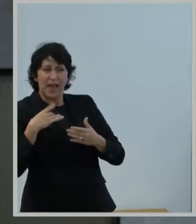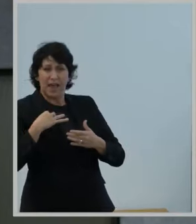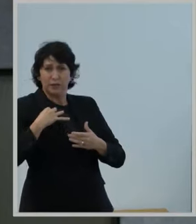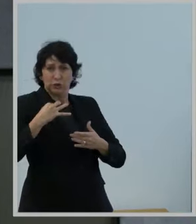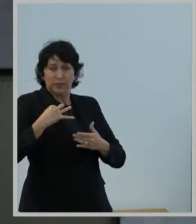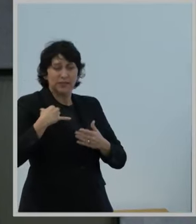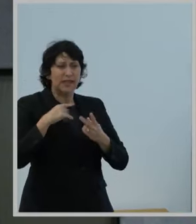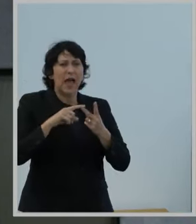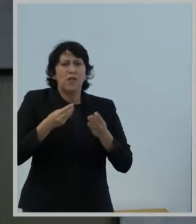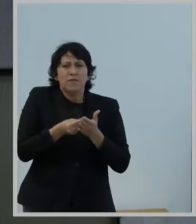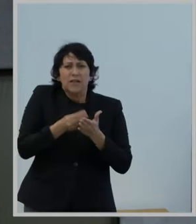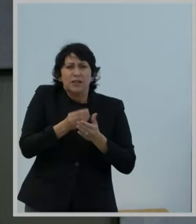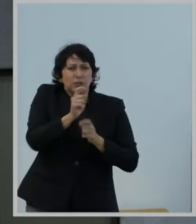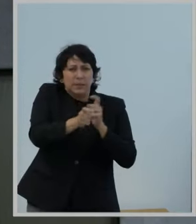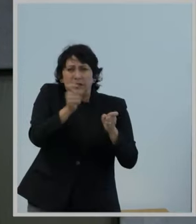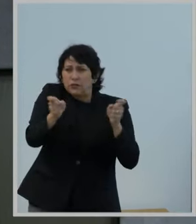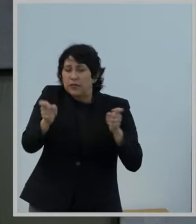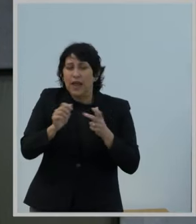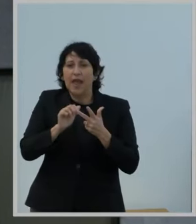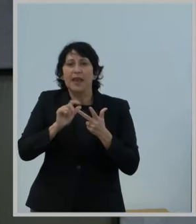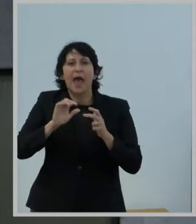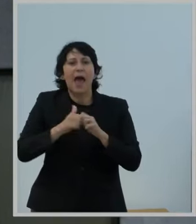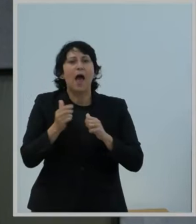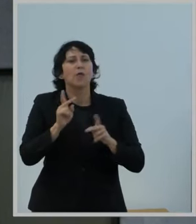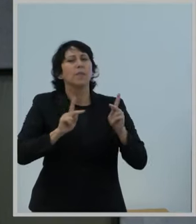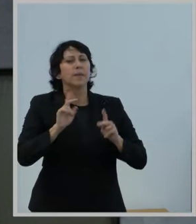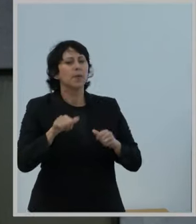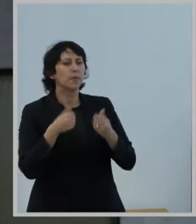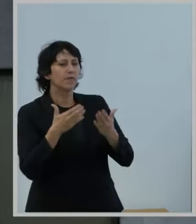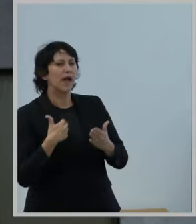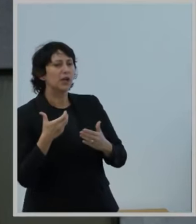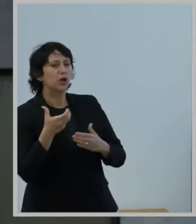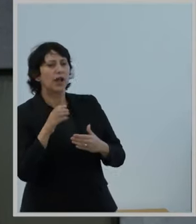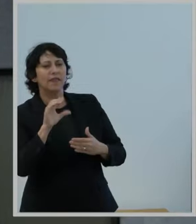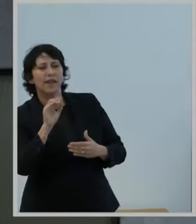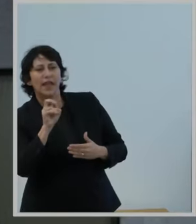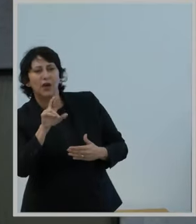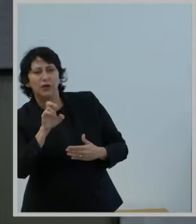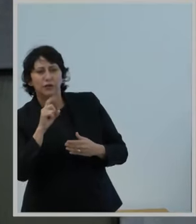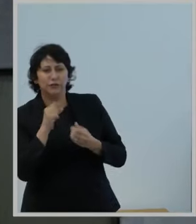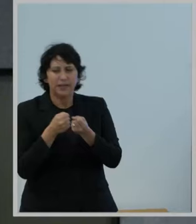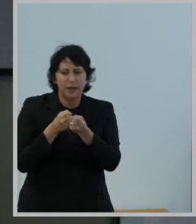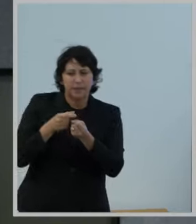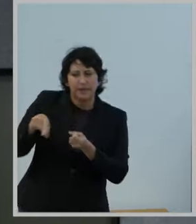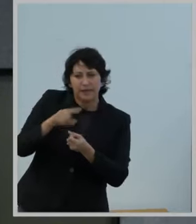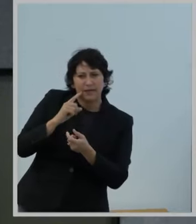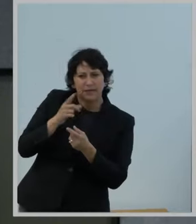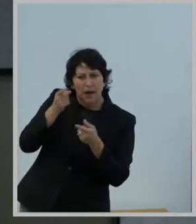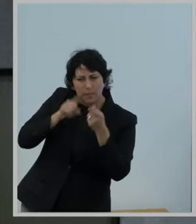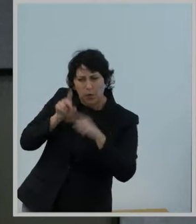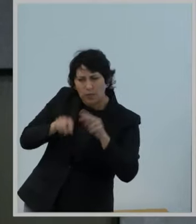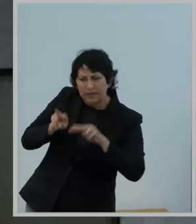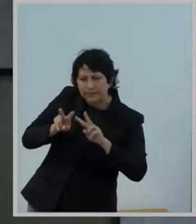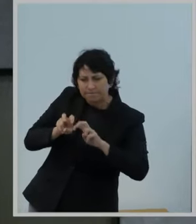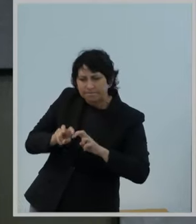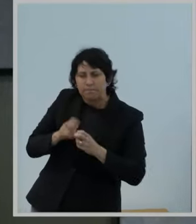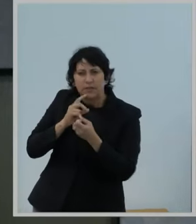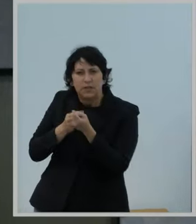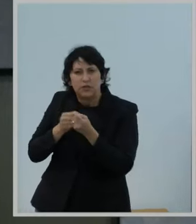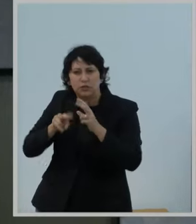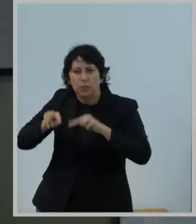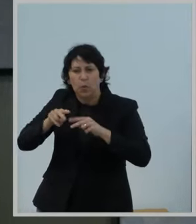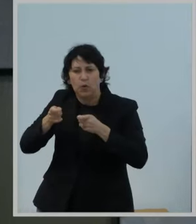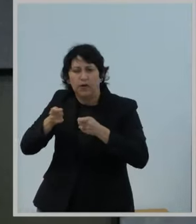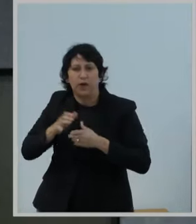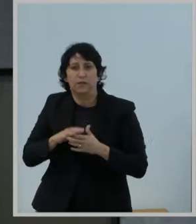distributed, and how to ensure carrier accountability for the services funded through the Alaska Connect Fund. Rebecca will now provide a brief overview of the